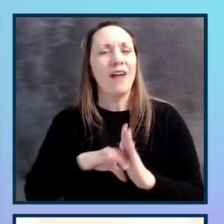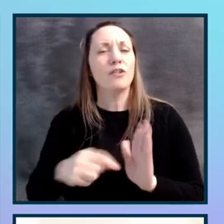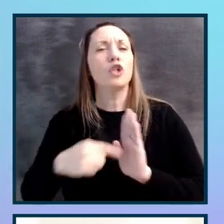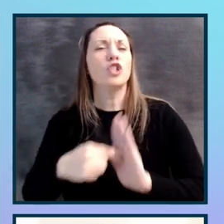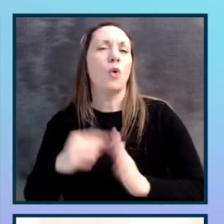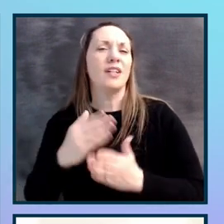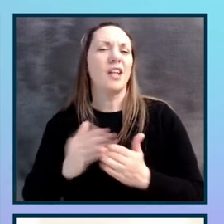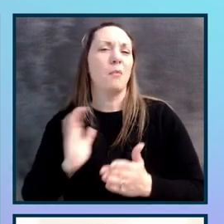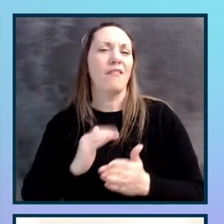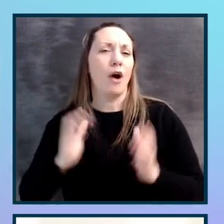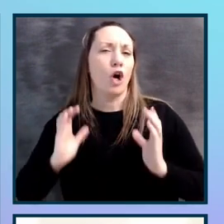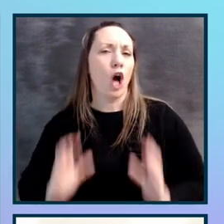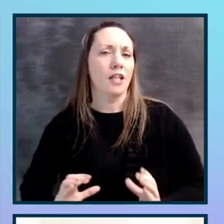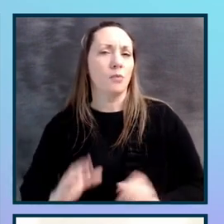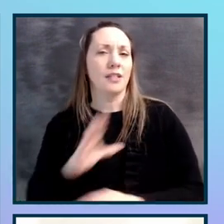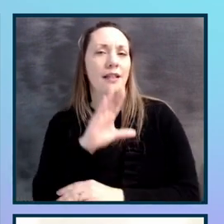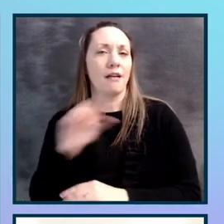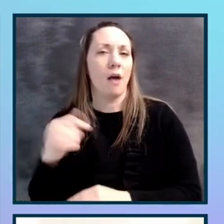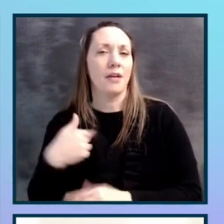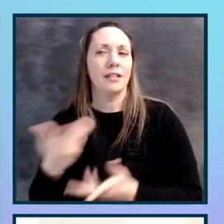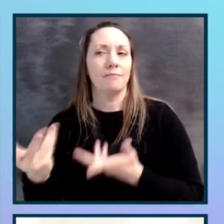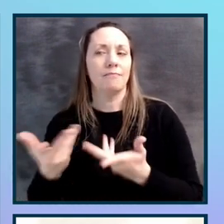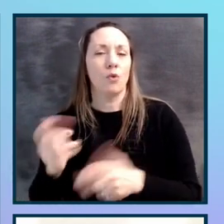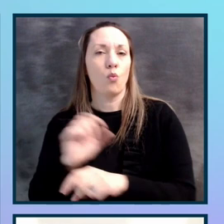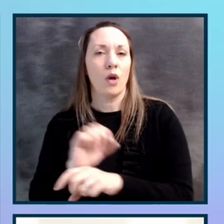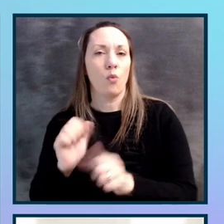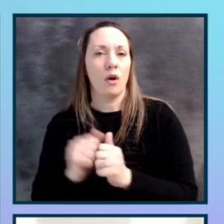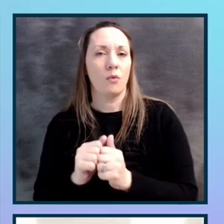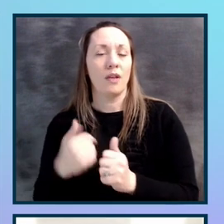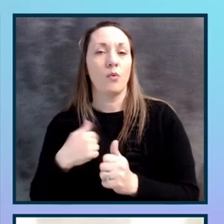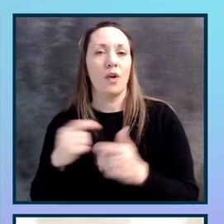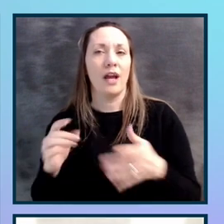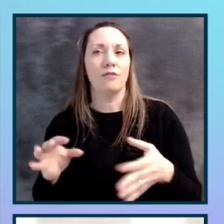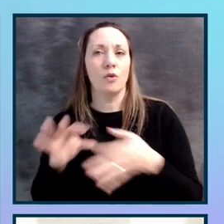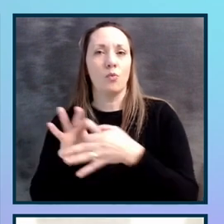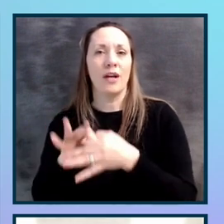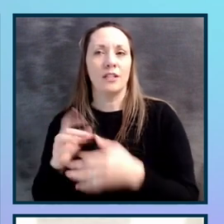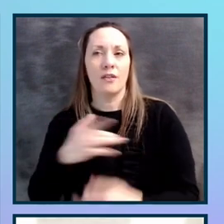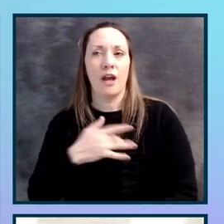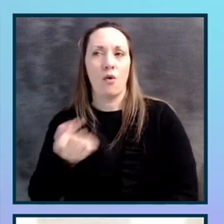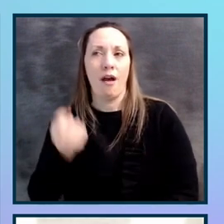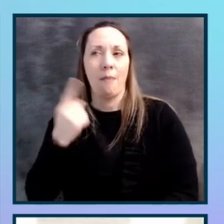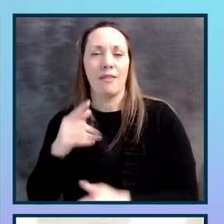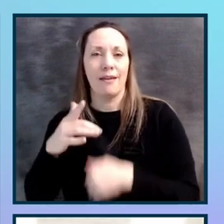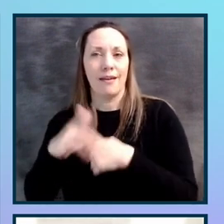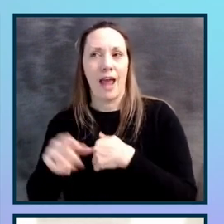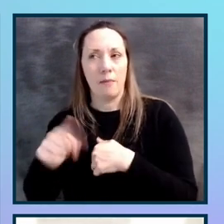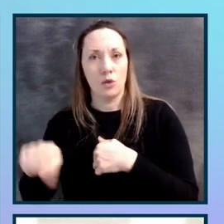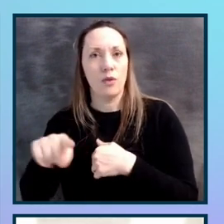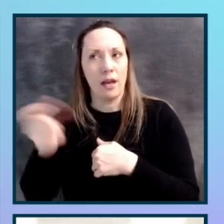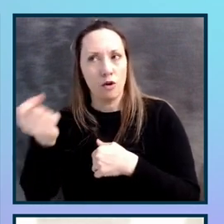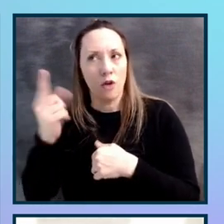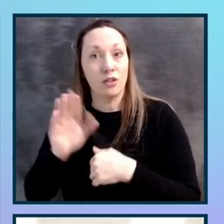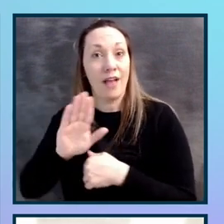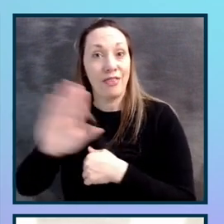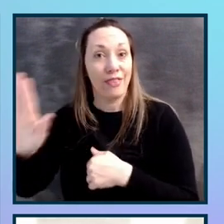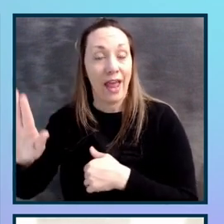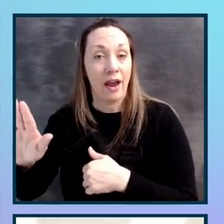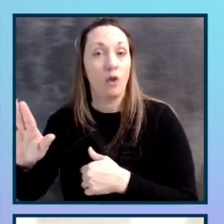the customers and the companies that we work with. We help to bridge the empathy gap for them so that they can truly understand their customers.